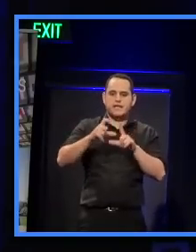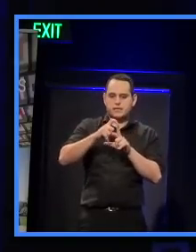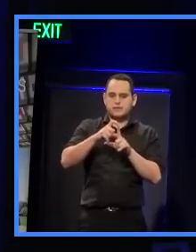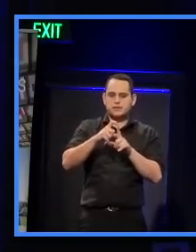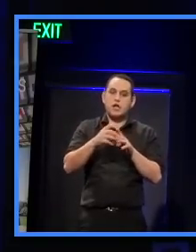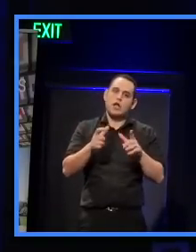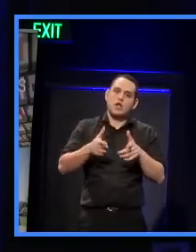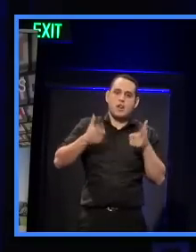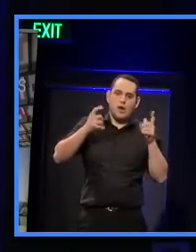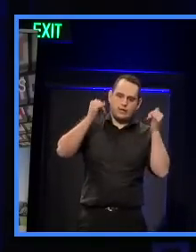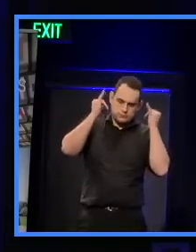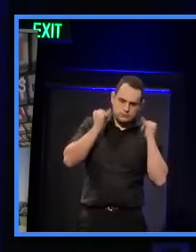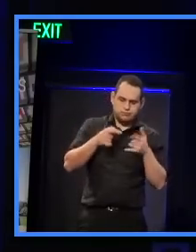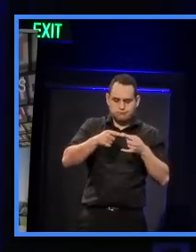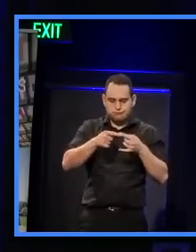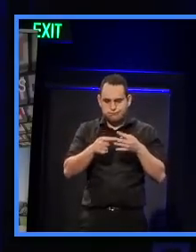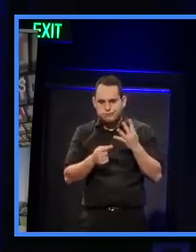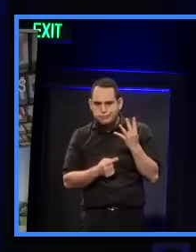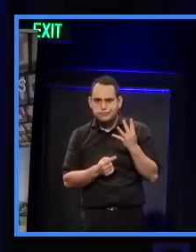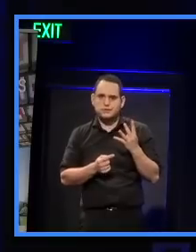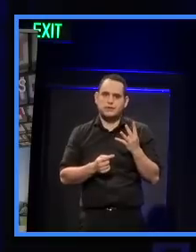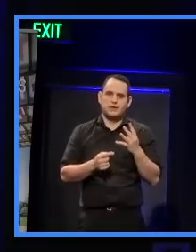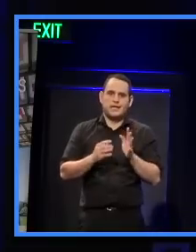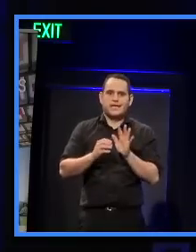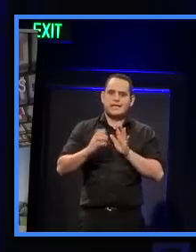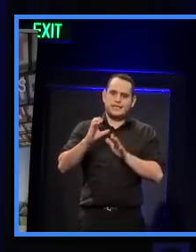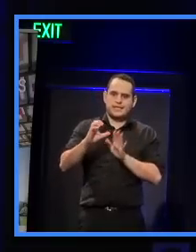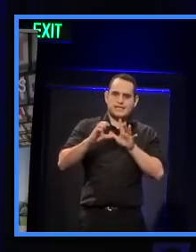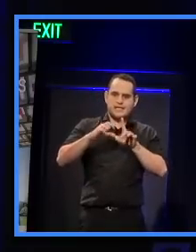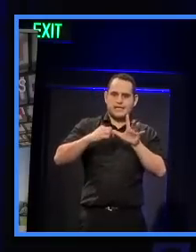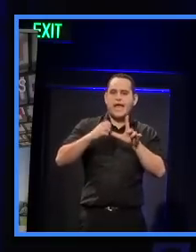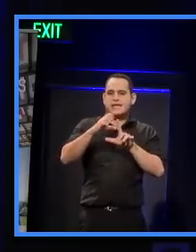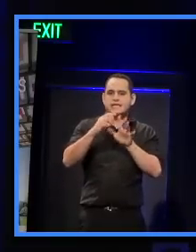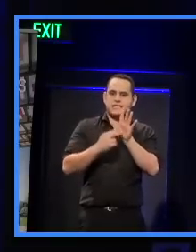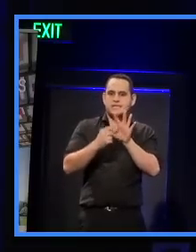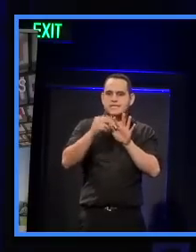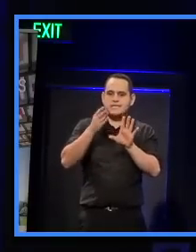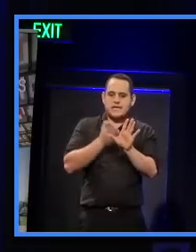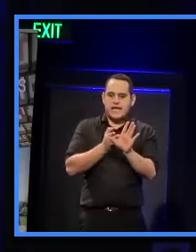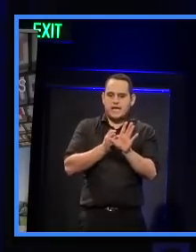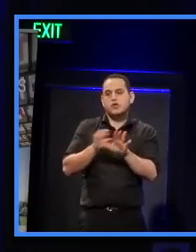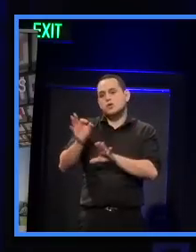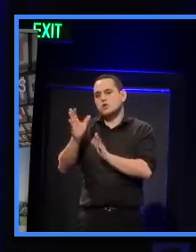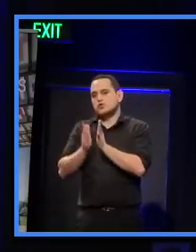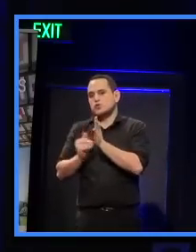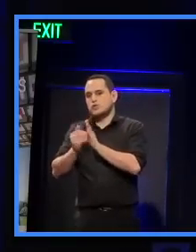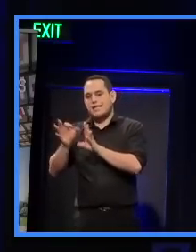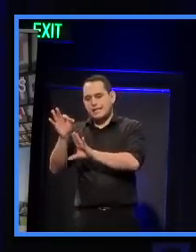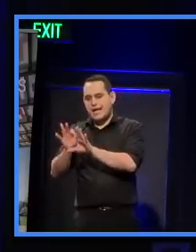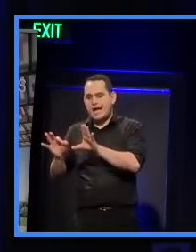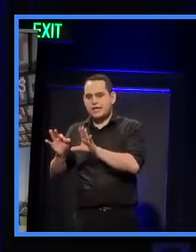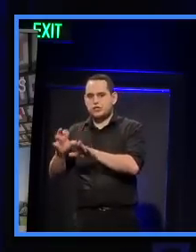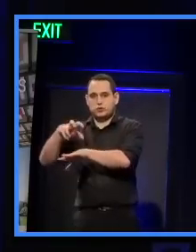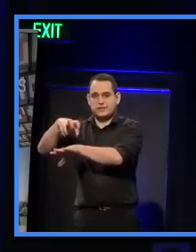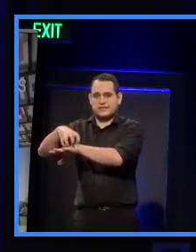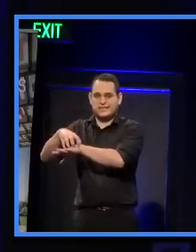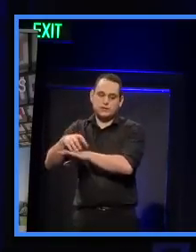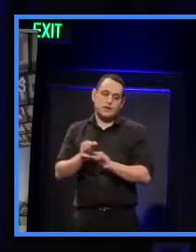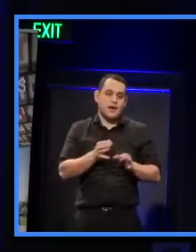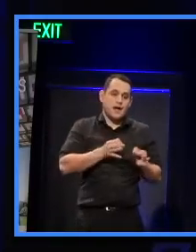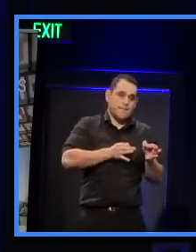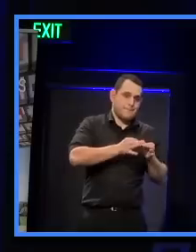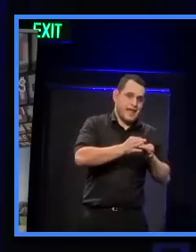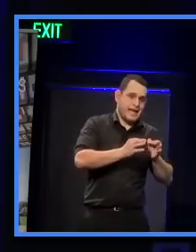Designers New Zealand, M.R. Cagney, New Zealand Institute of Architects, the New Zealand Planning Institute